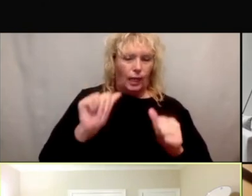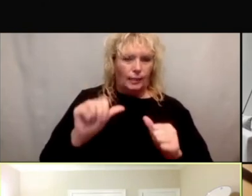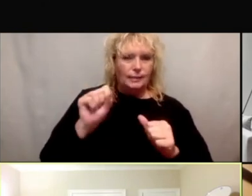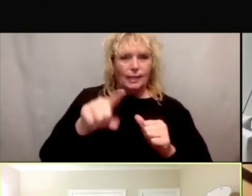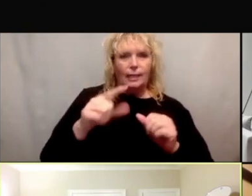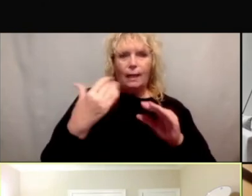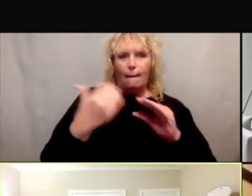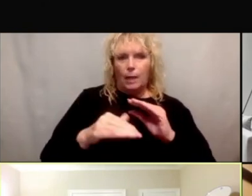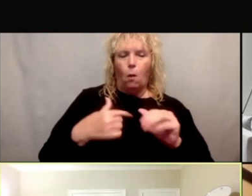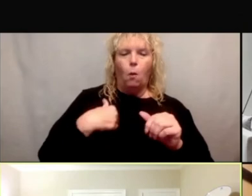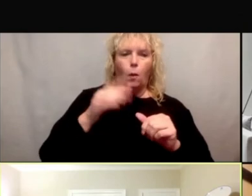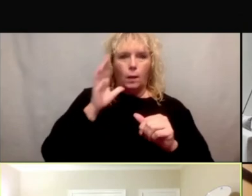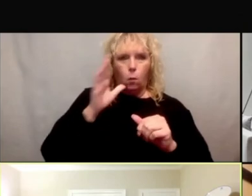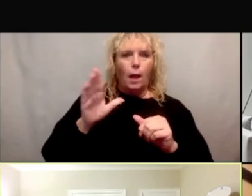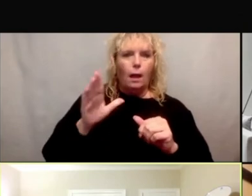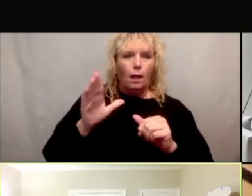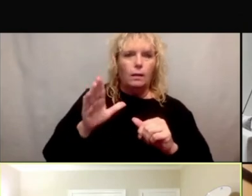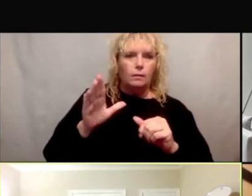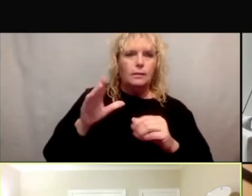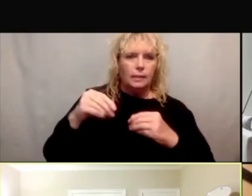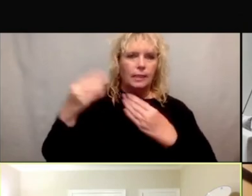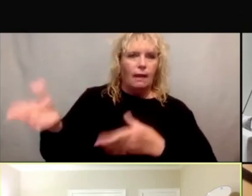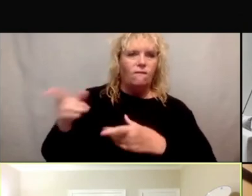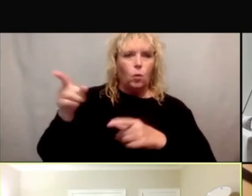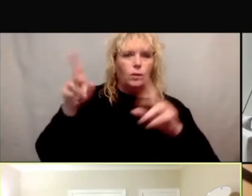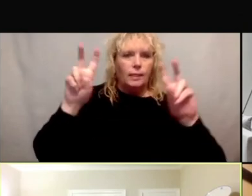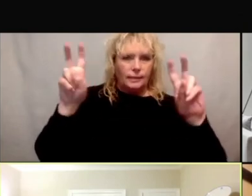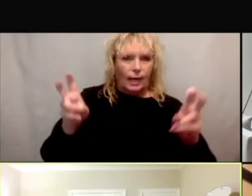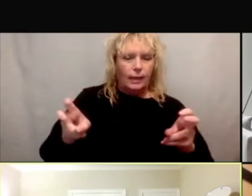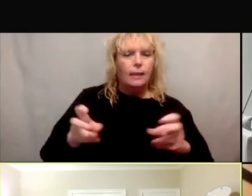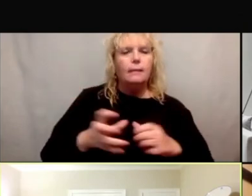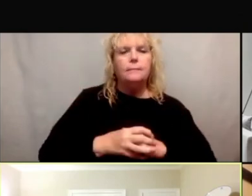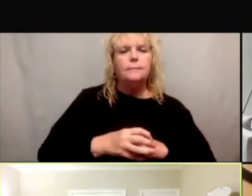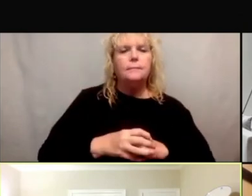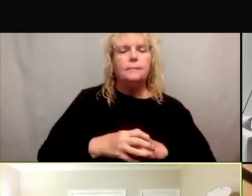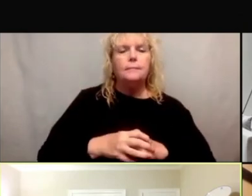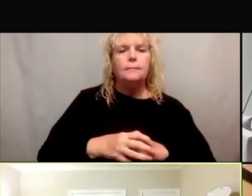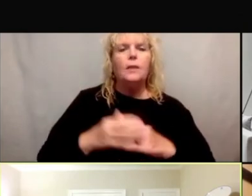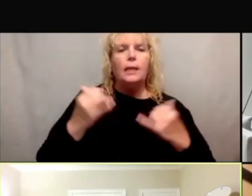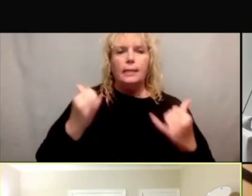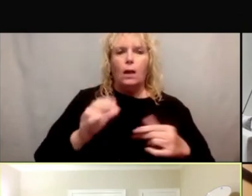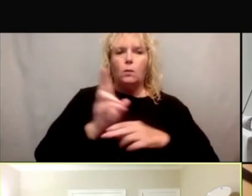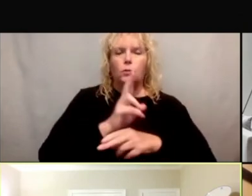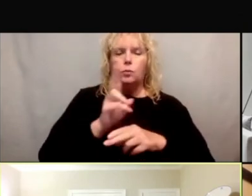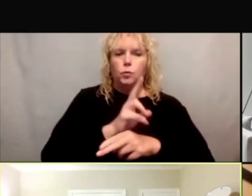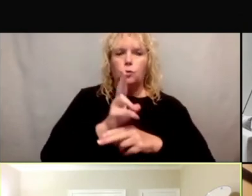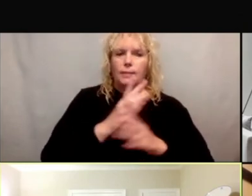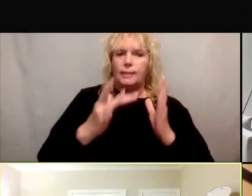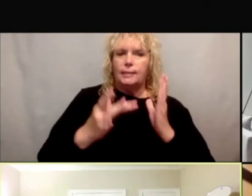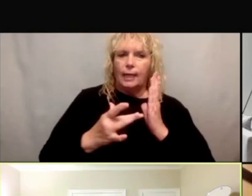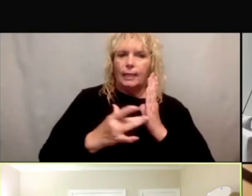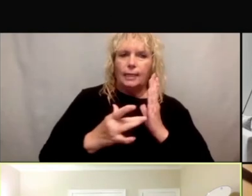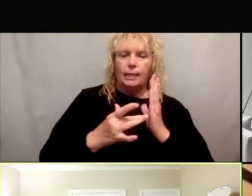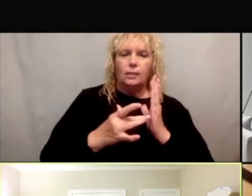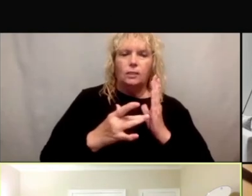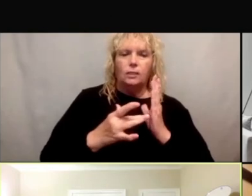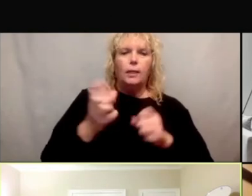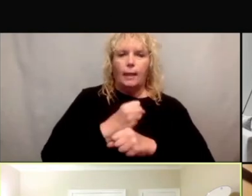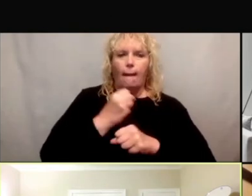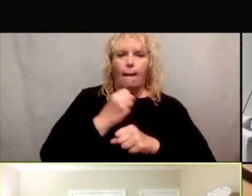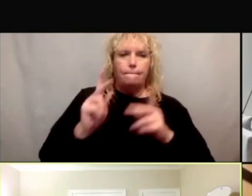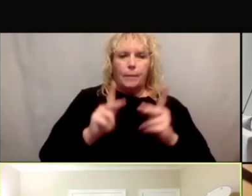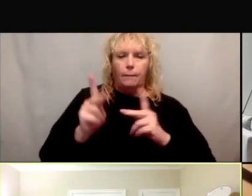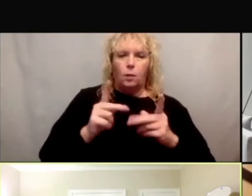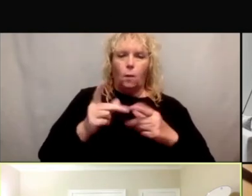us and we'll put you in, we'll give you the title of that. So using technology to engage people and build trust in